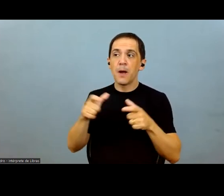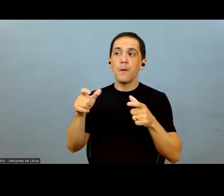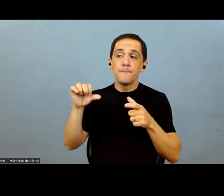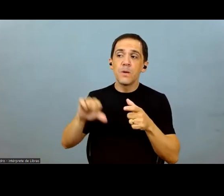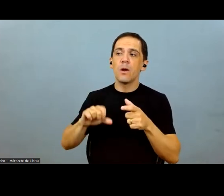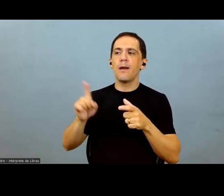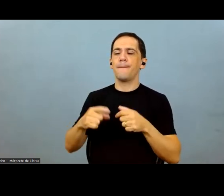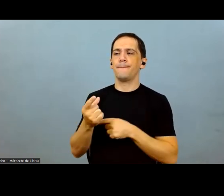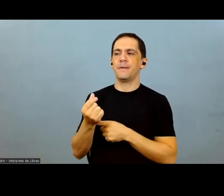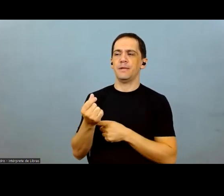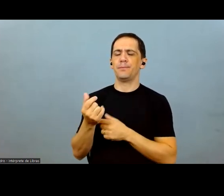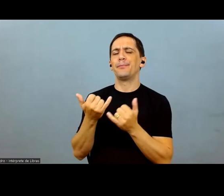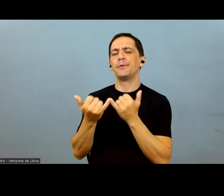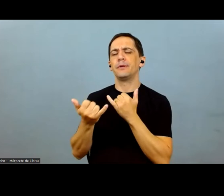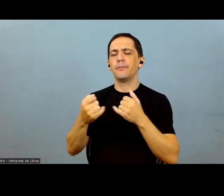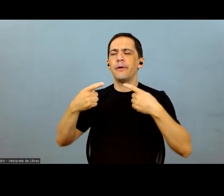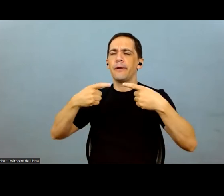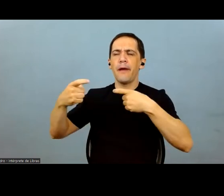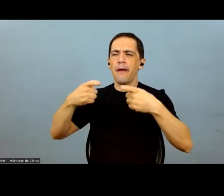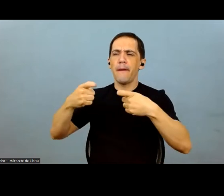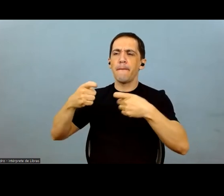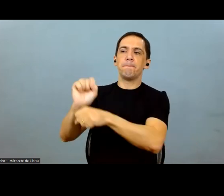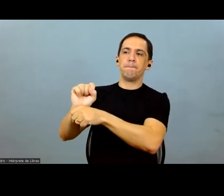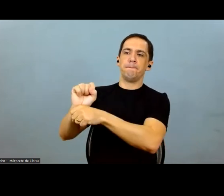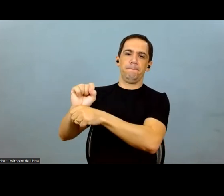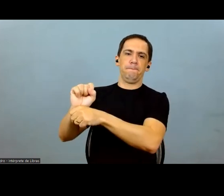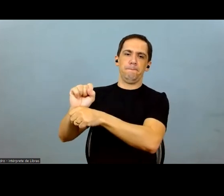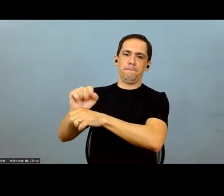Let's imagine the war ends.